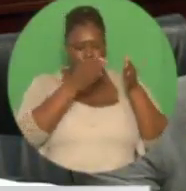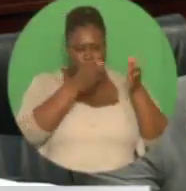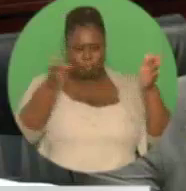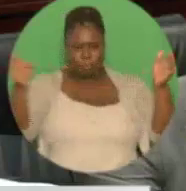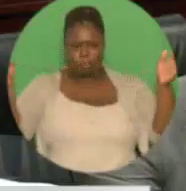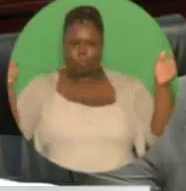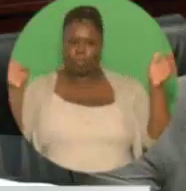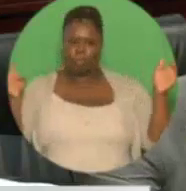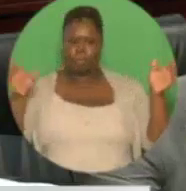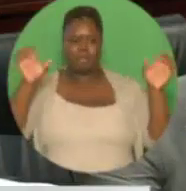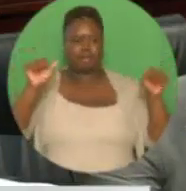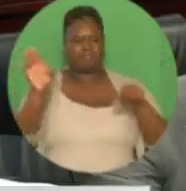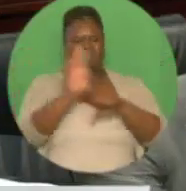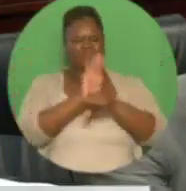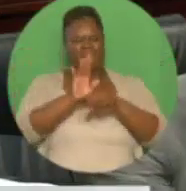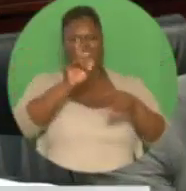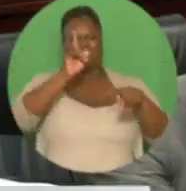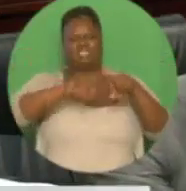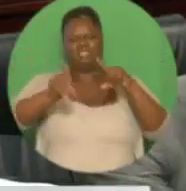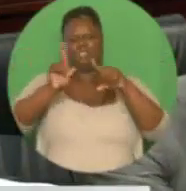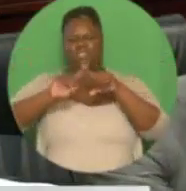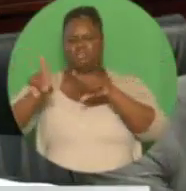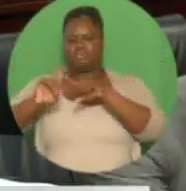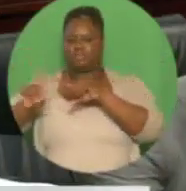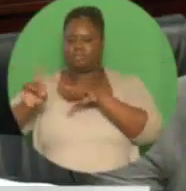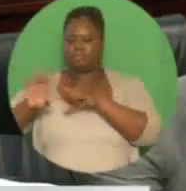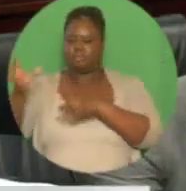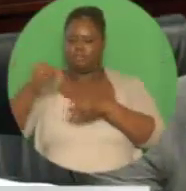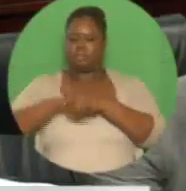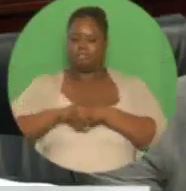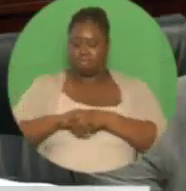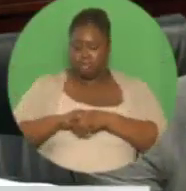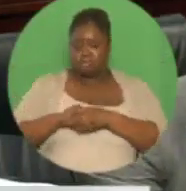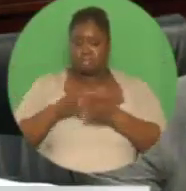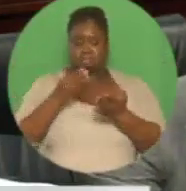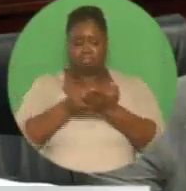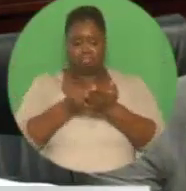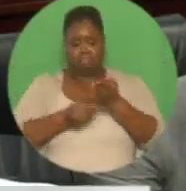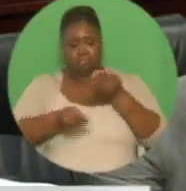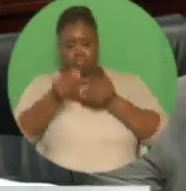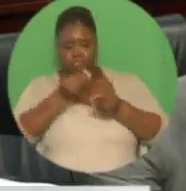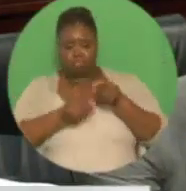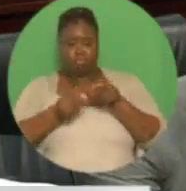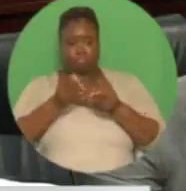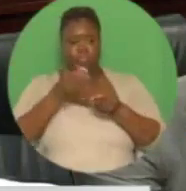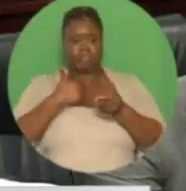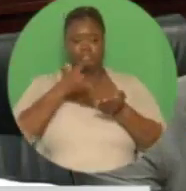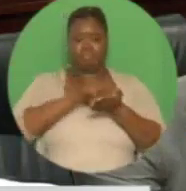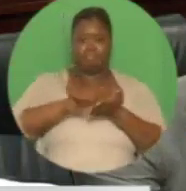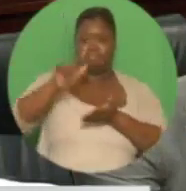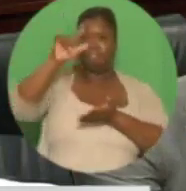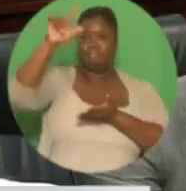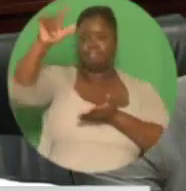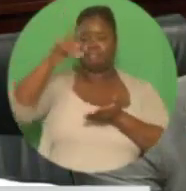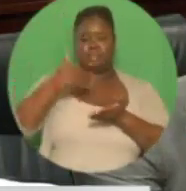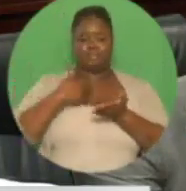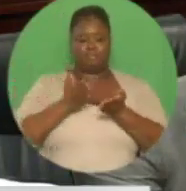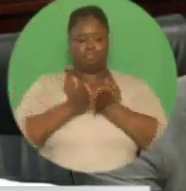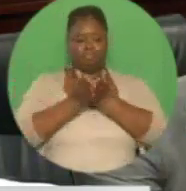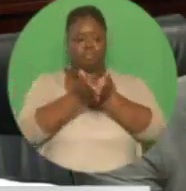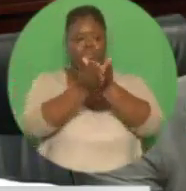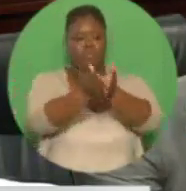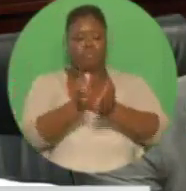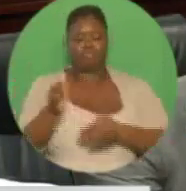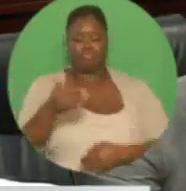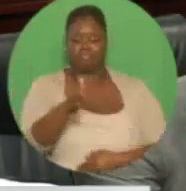national economic areas, financial services, maritime services, aviation services, fishing and fish processing, agriculture